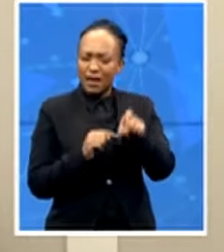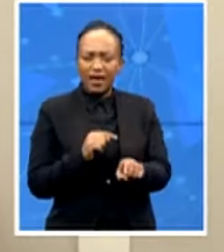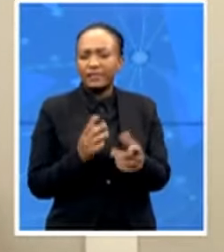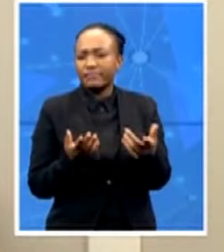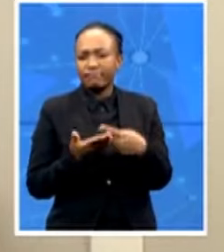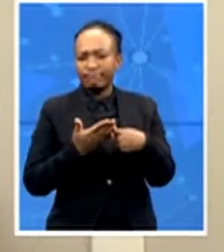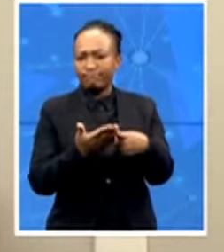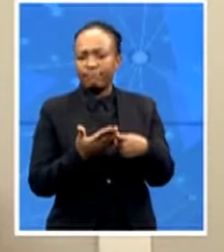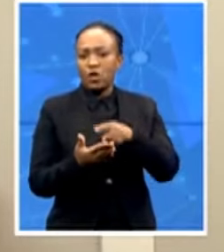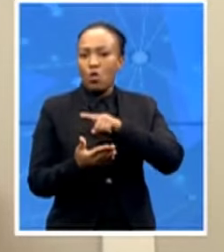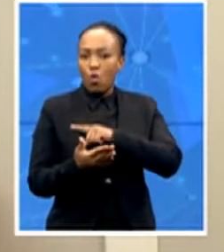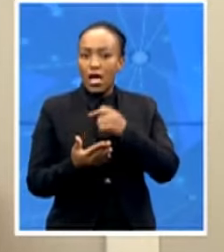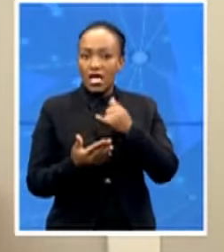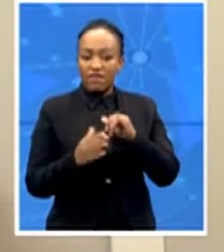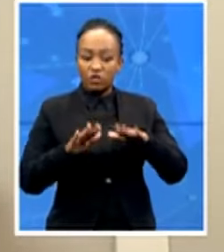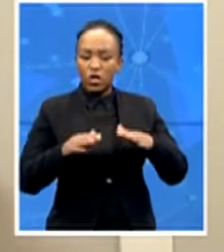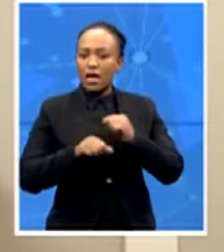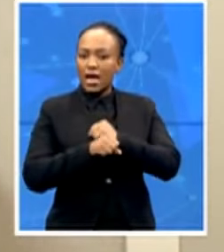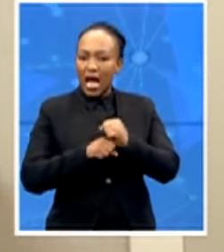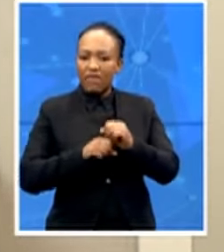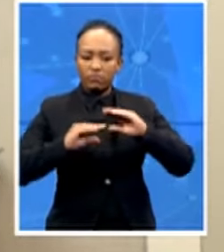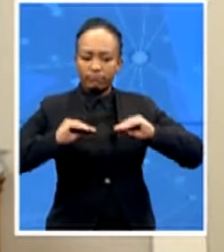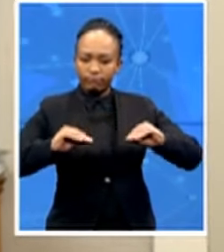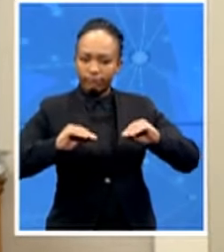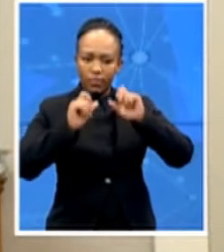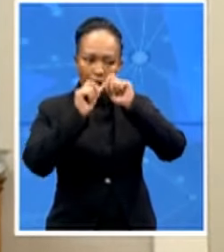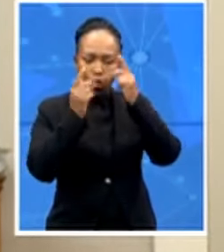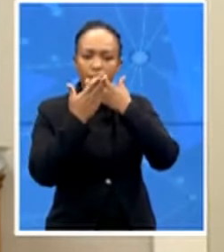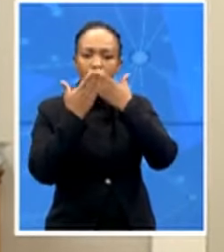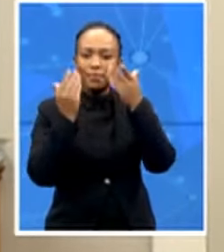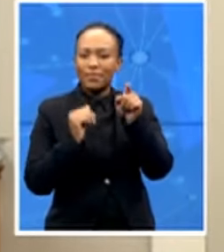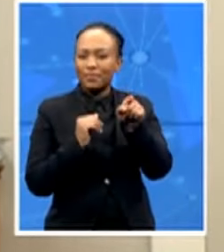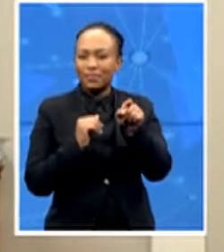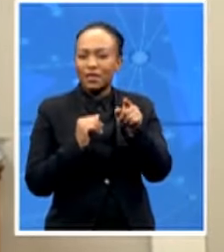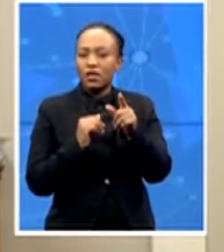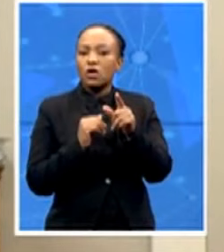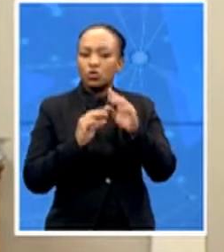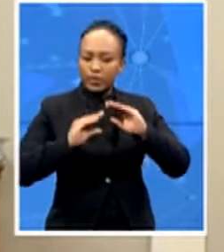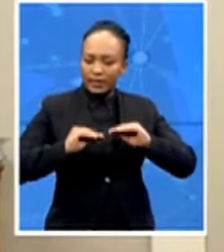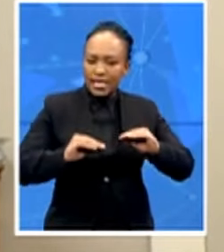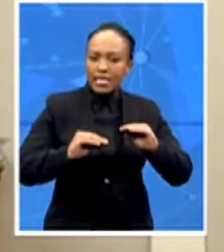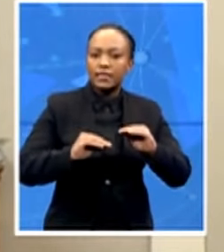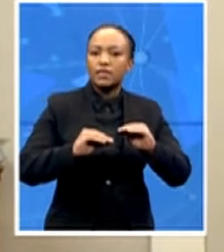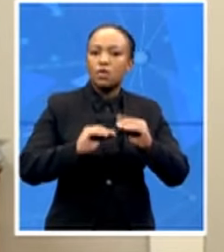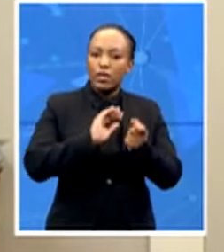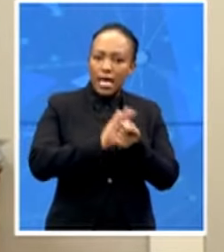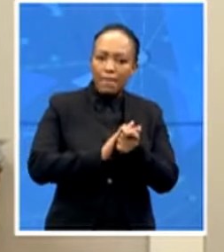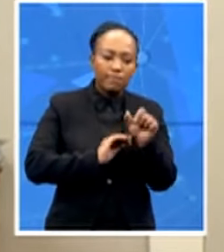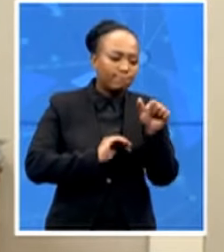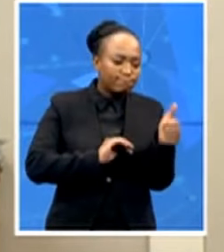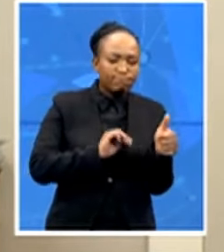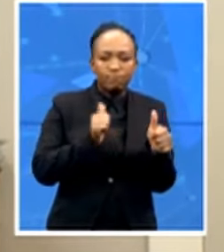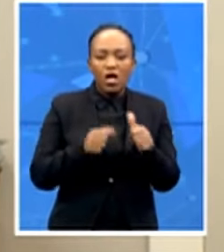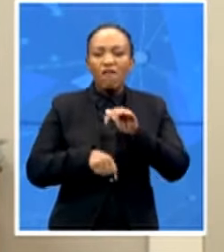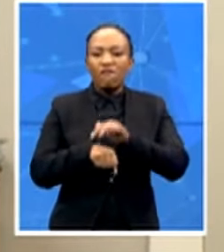is going on if they're not made aware of what's happening to their friends in the classroom then we are turning a blind